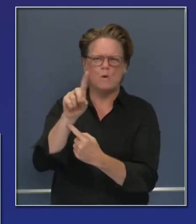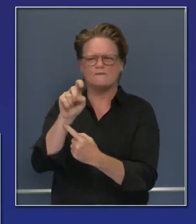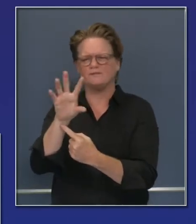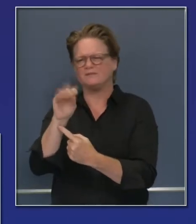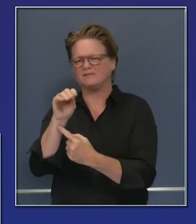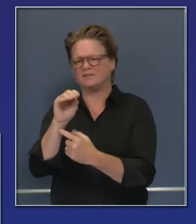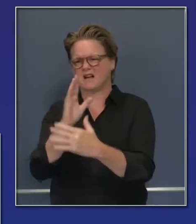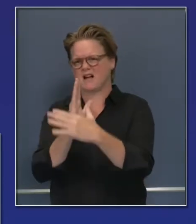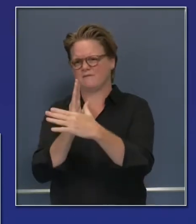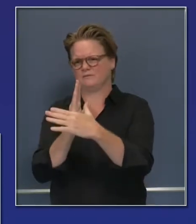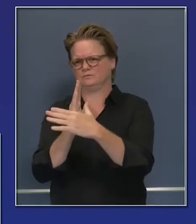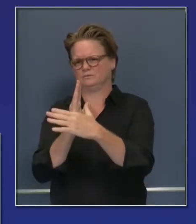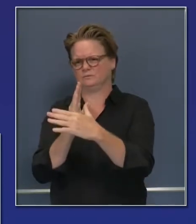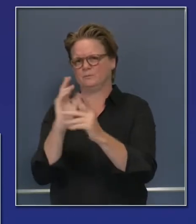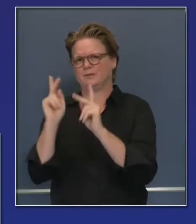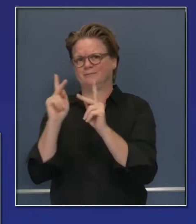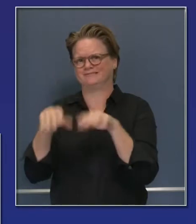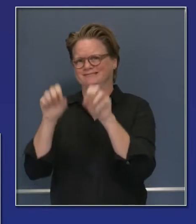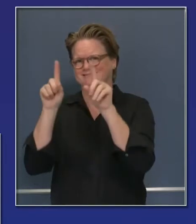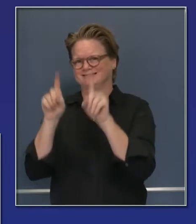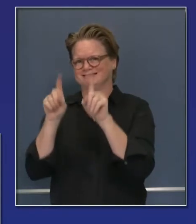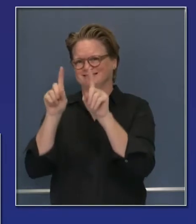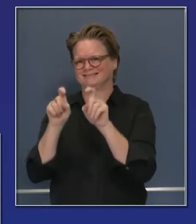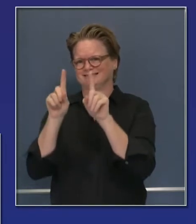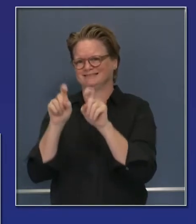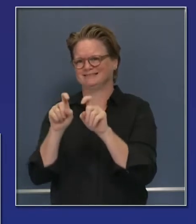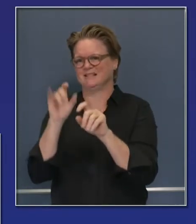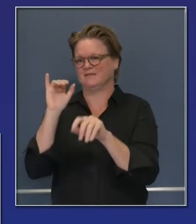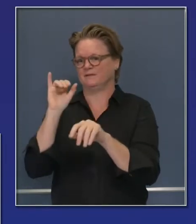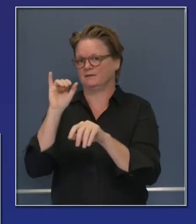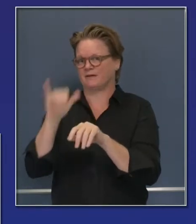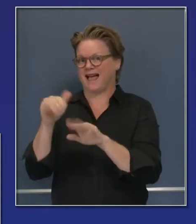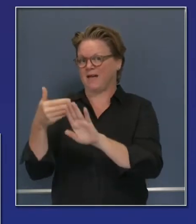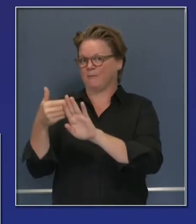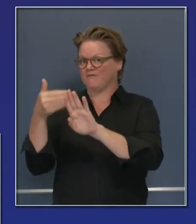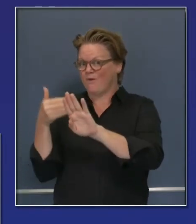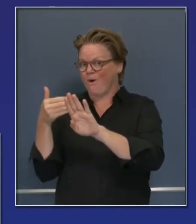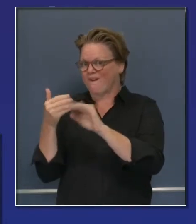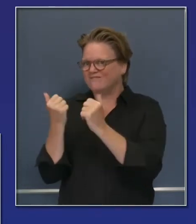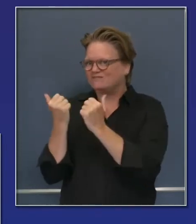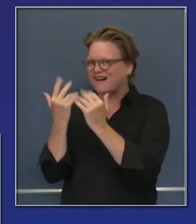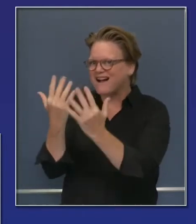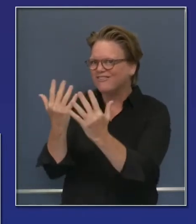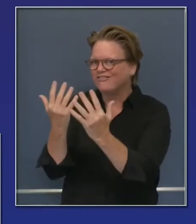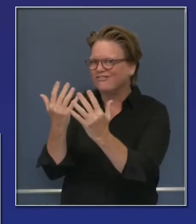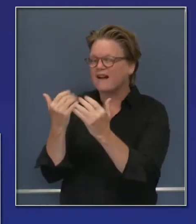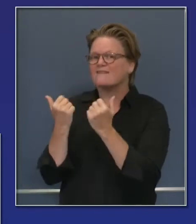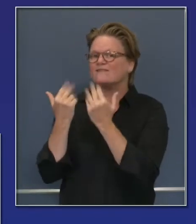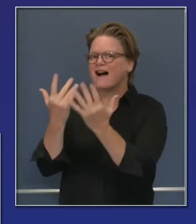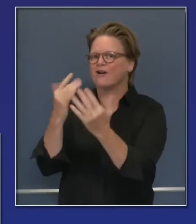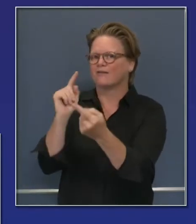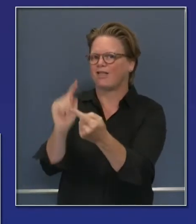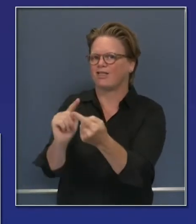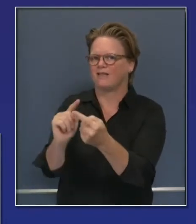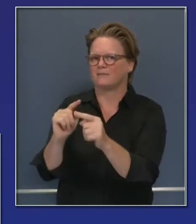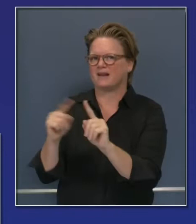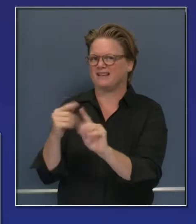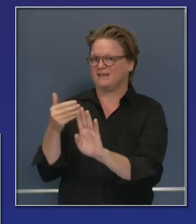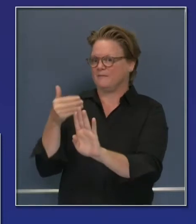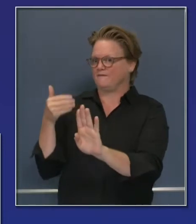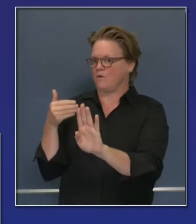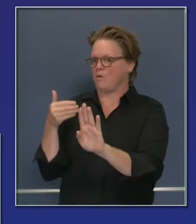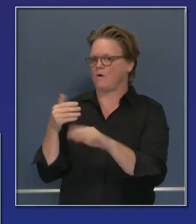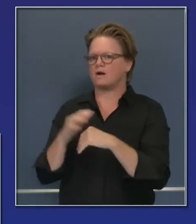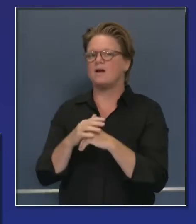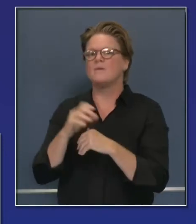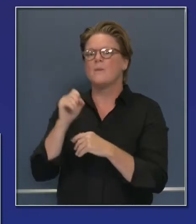into that range very shortly. This is additive. It's not a substitute. All the existing testing protocols that are